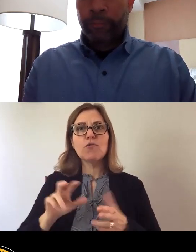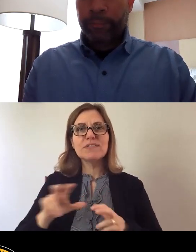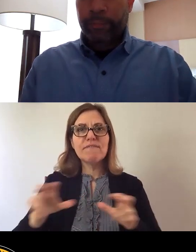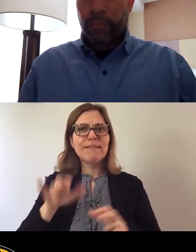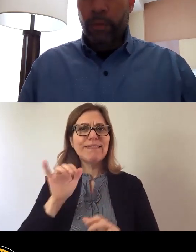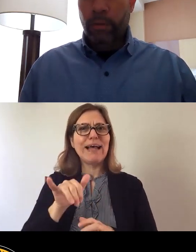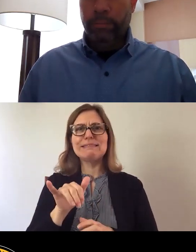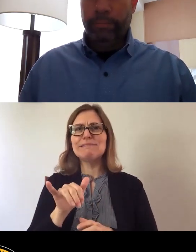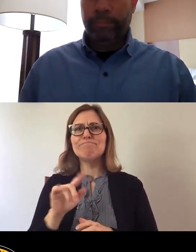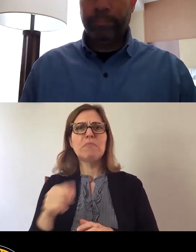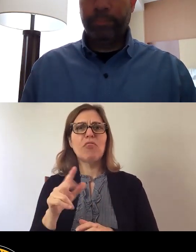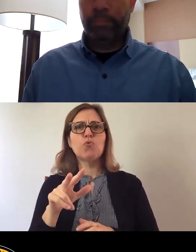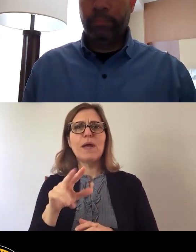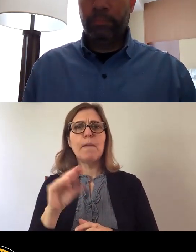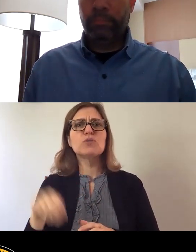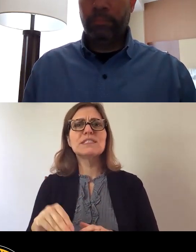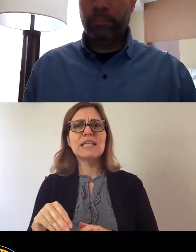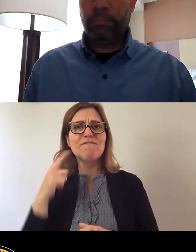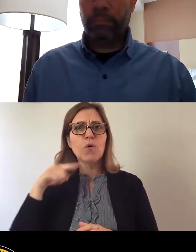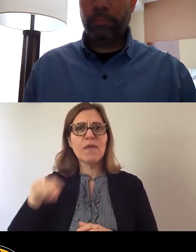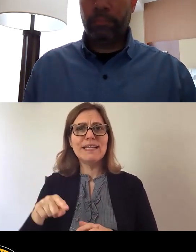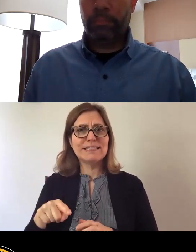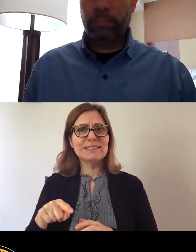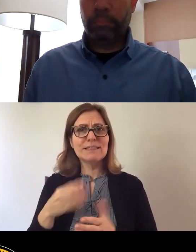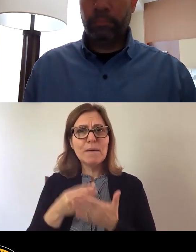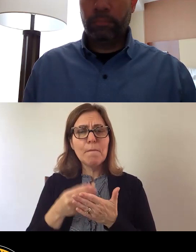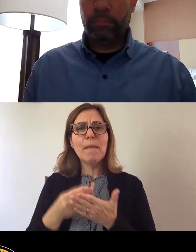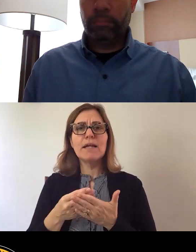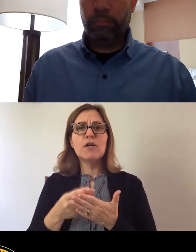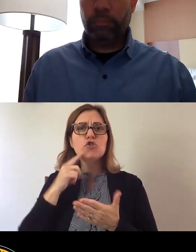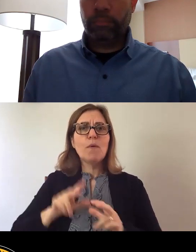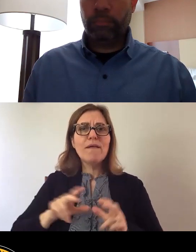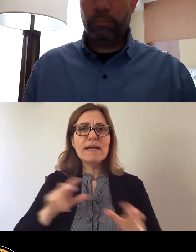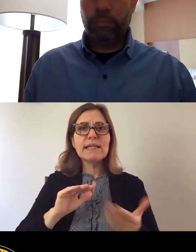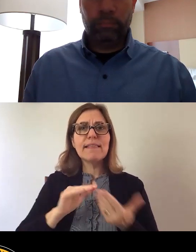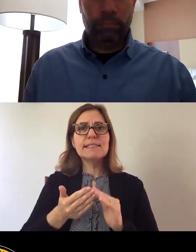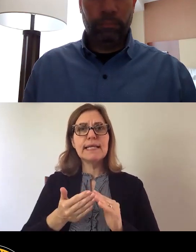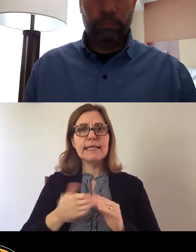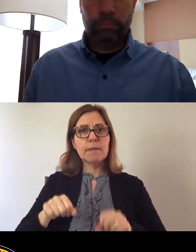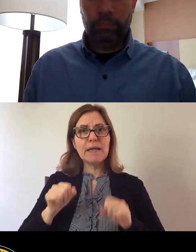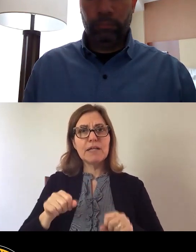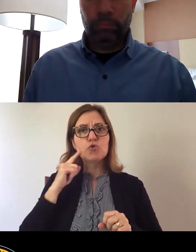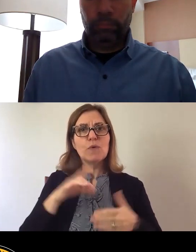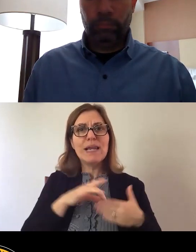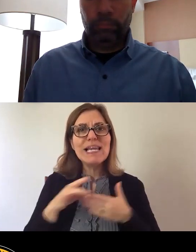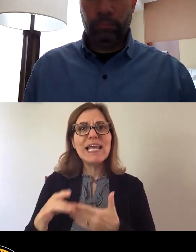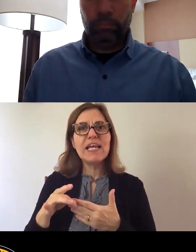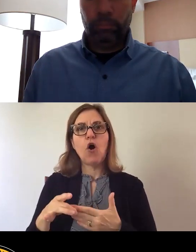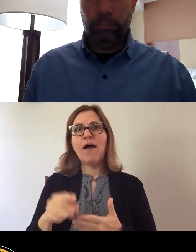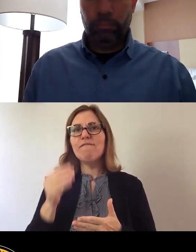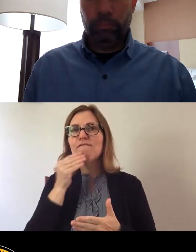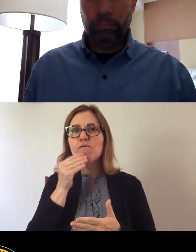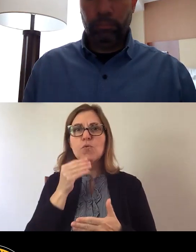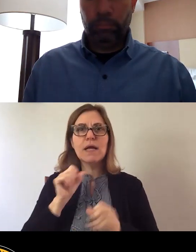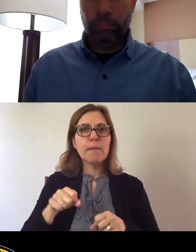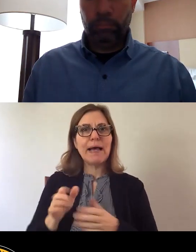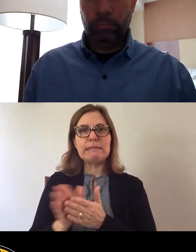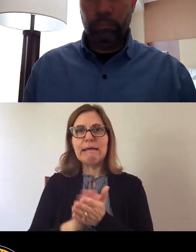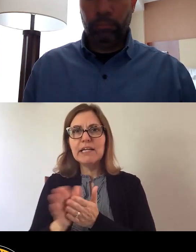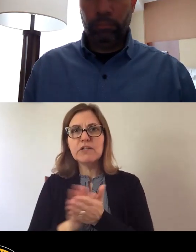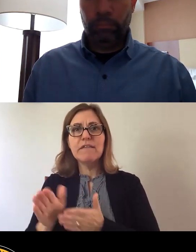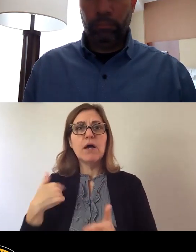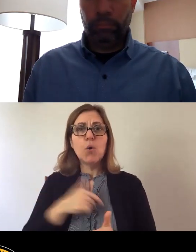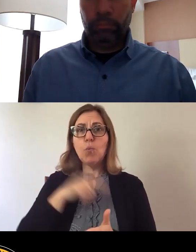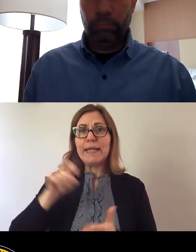% of these relief funds to be invested in the city's capacity to lead on food systems initiatives. We have many leaders in our city, but we need our